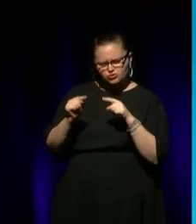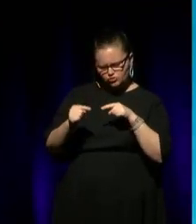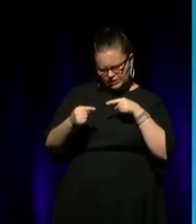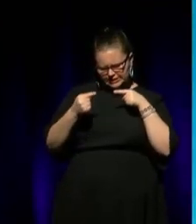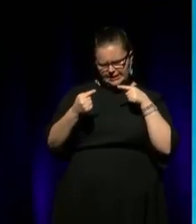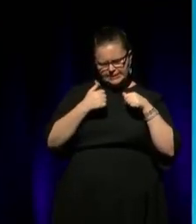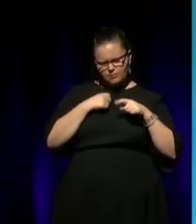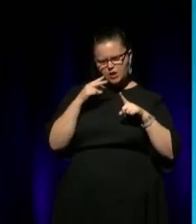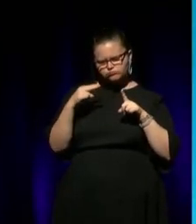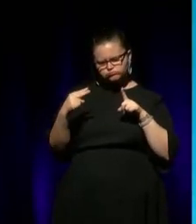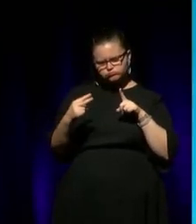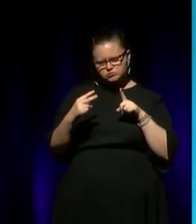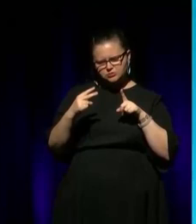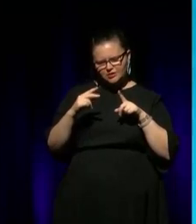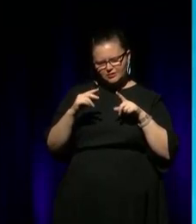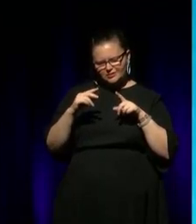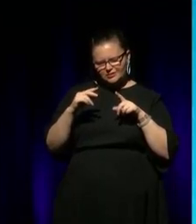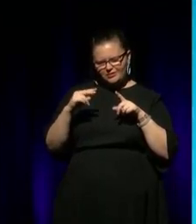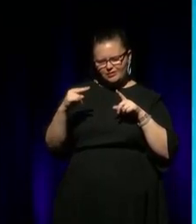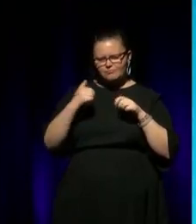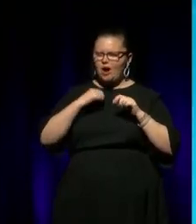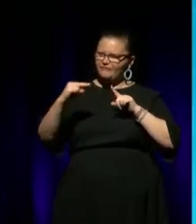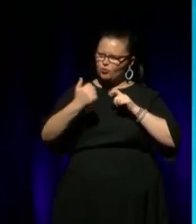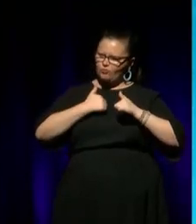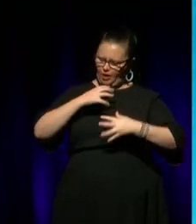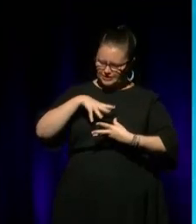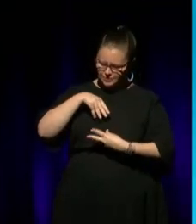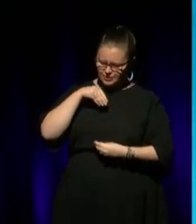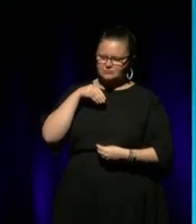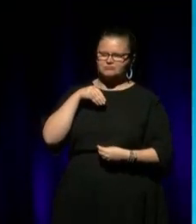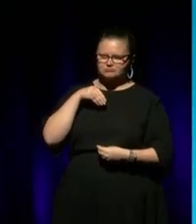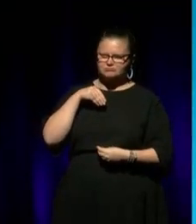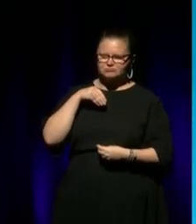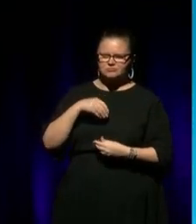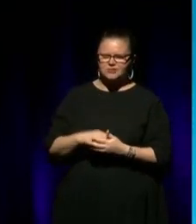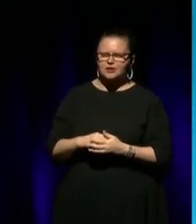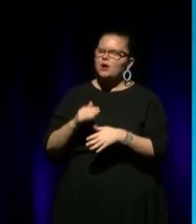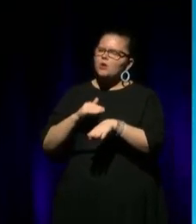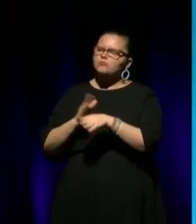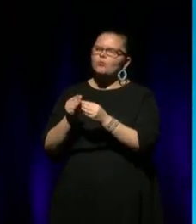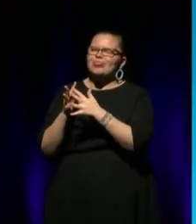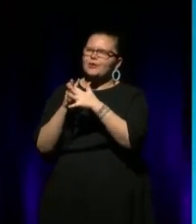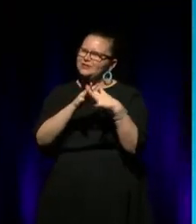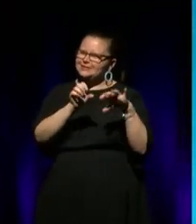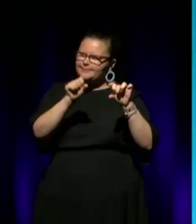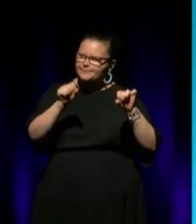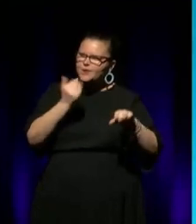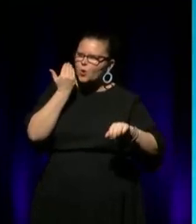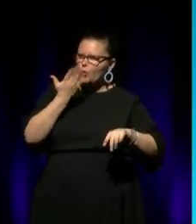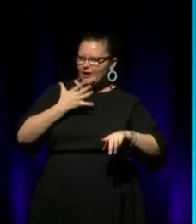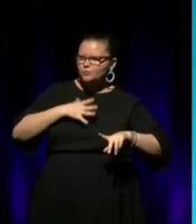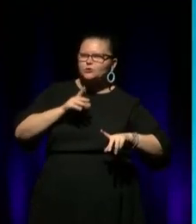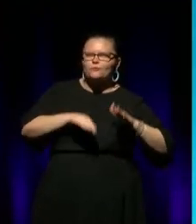spirit. And there's a thread of that that connects. The problem with Western system, it always wants to